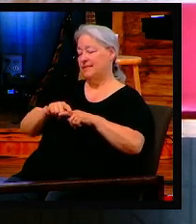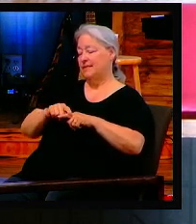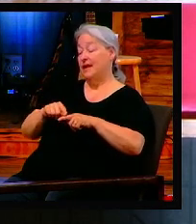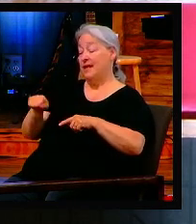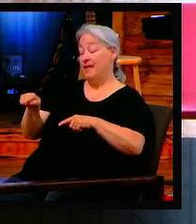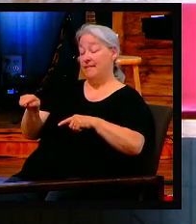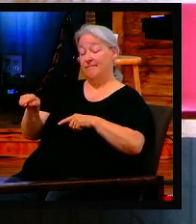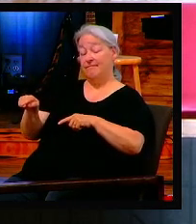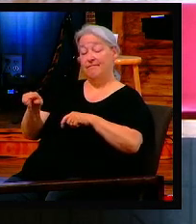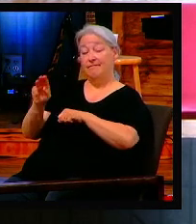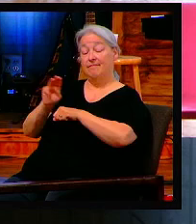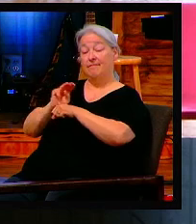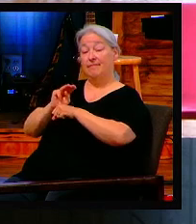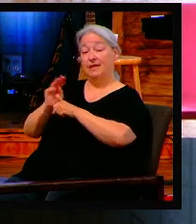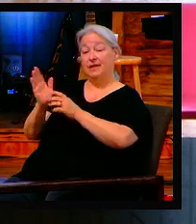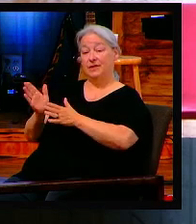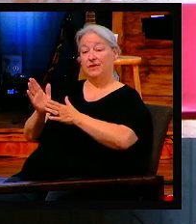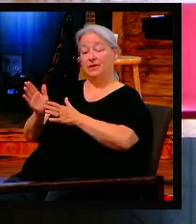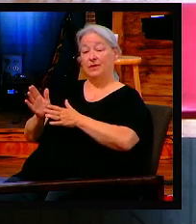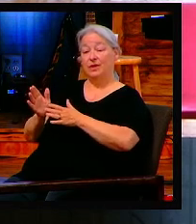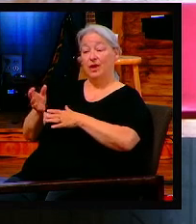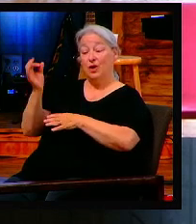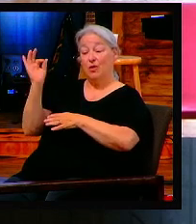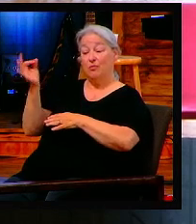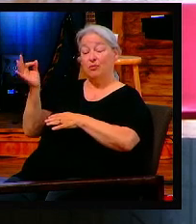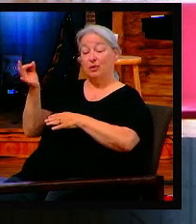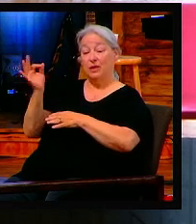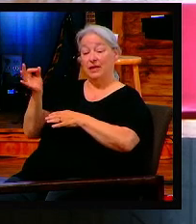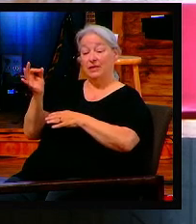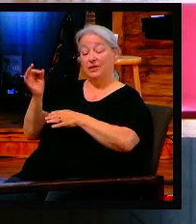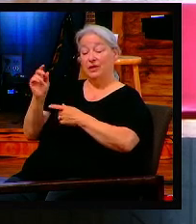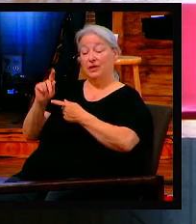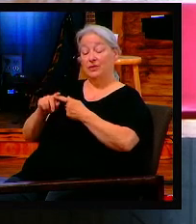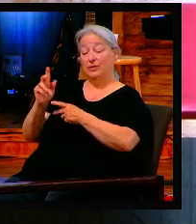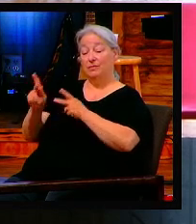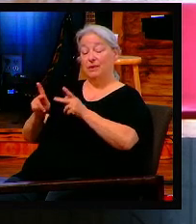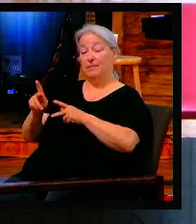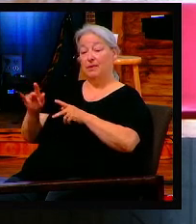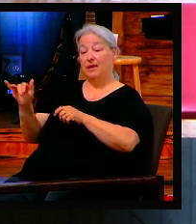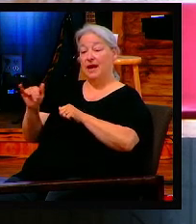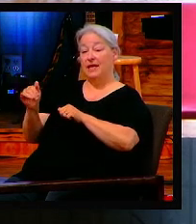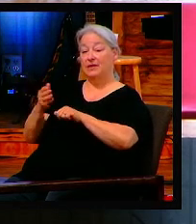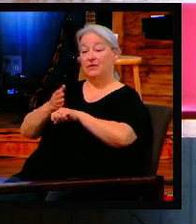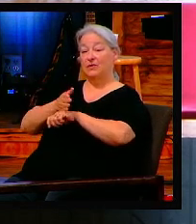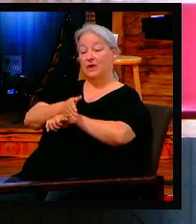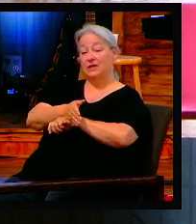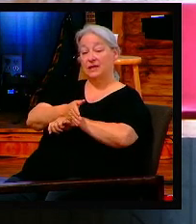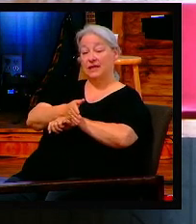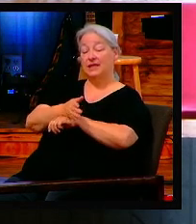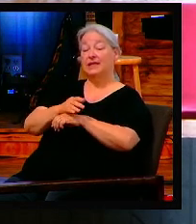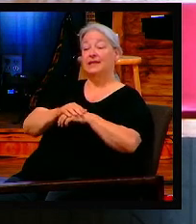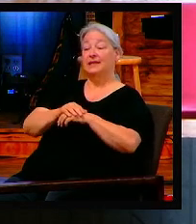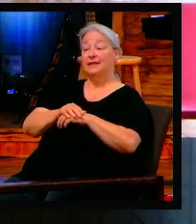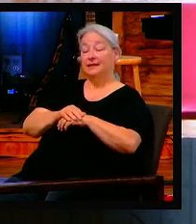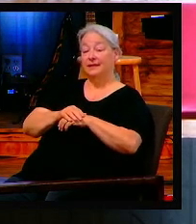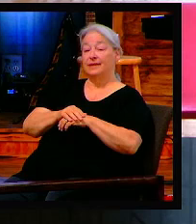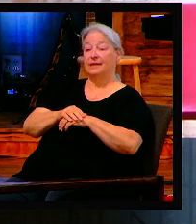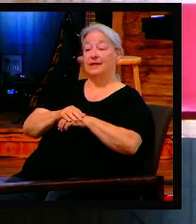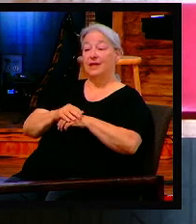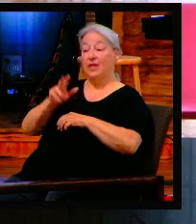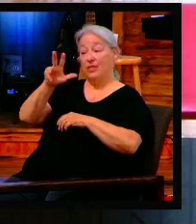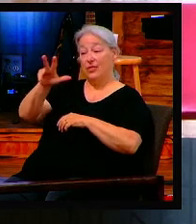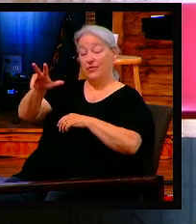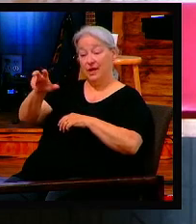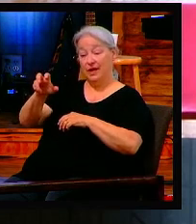down there and preach to them as they're crossing. They're literally having a revival down on the border and said already 300 souls have been saved for people crossing the border.